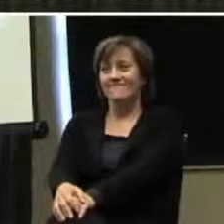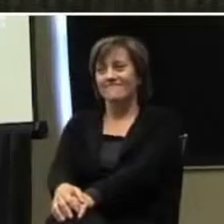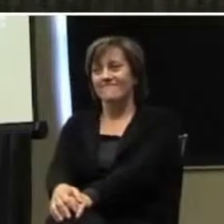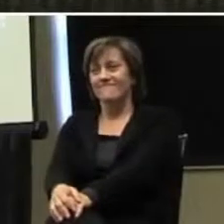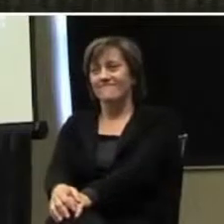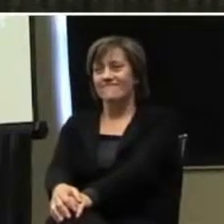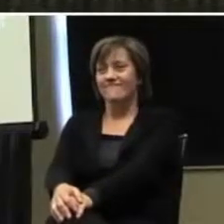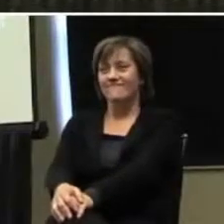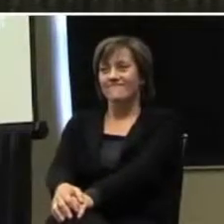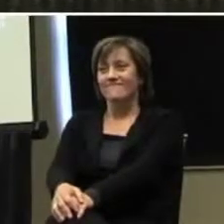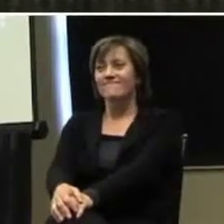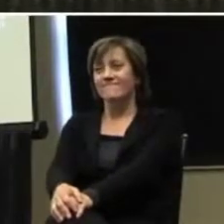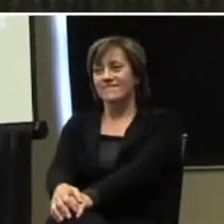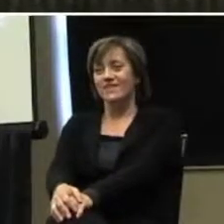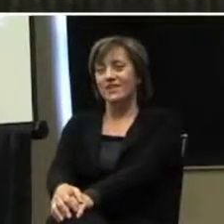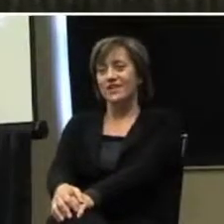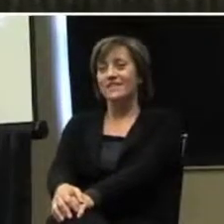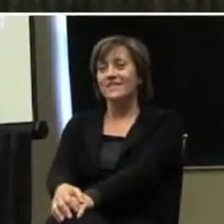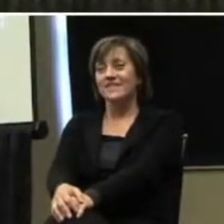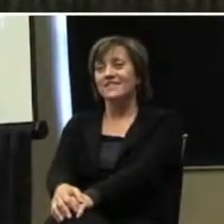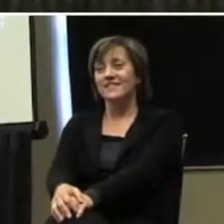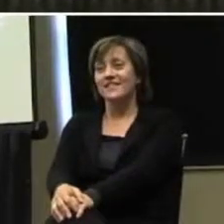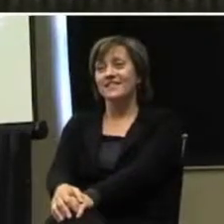Let me get down to a new slide.